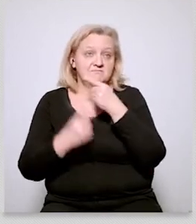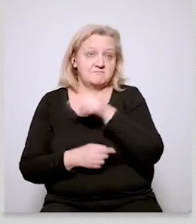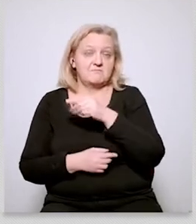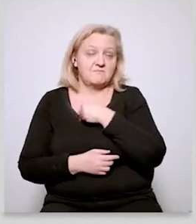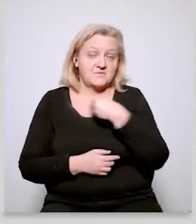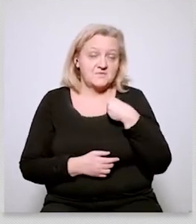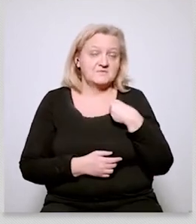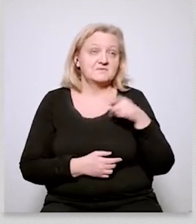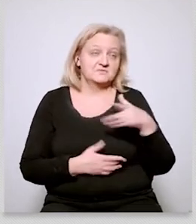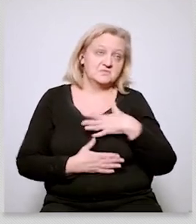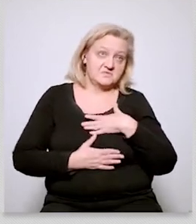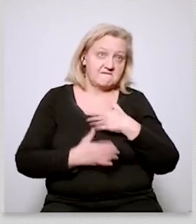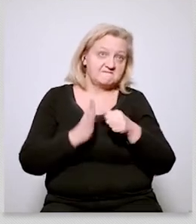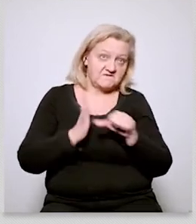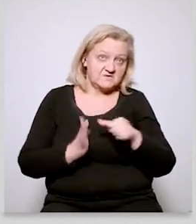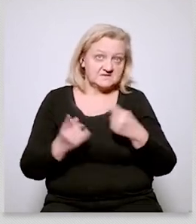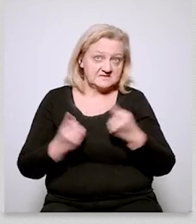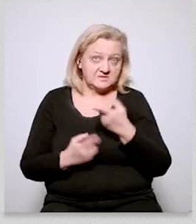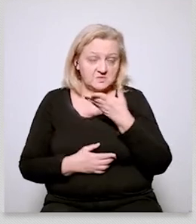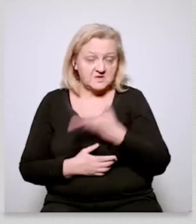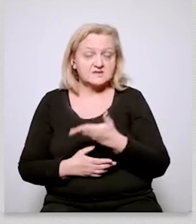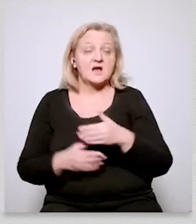poland's just one of of many